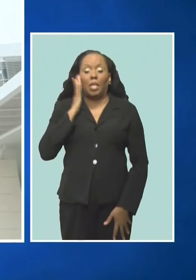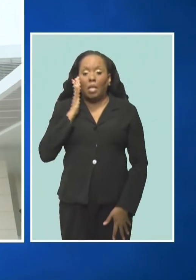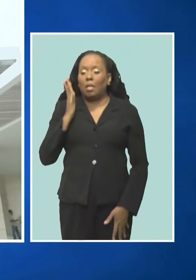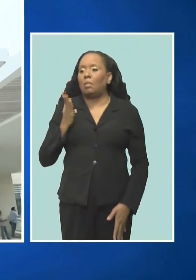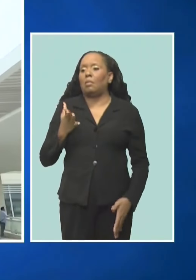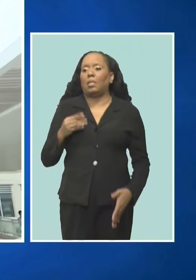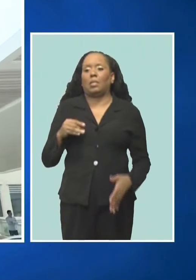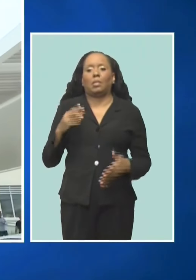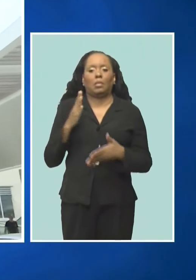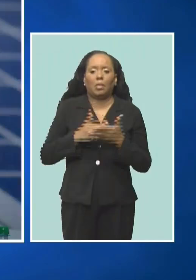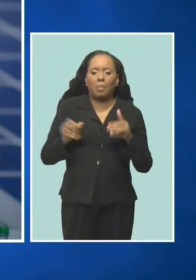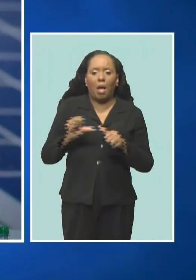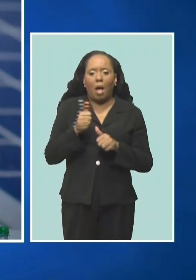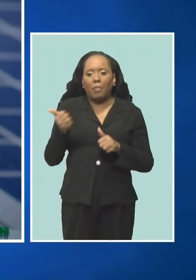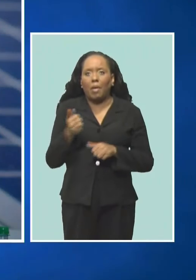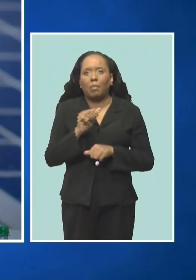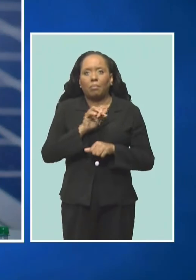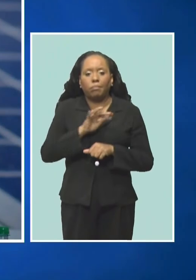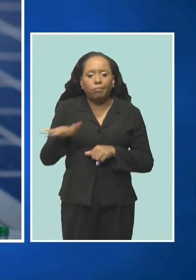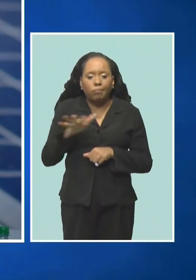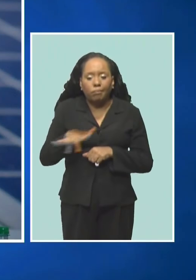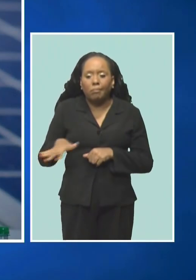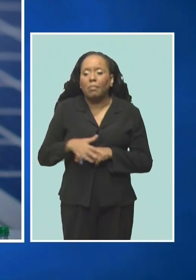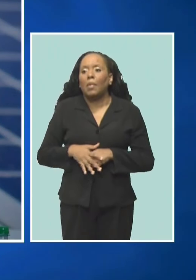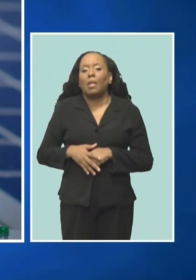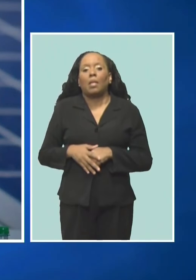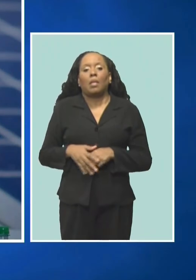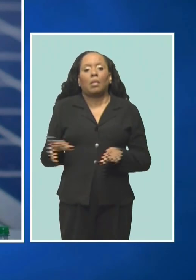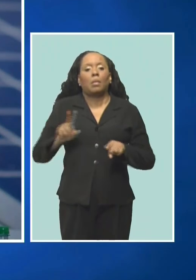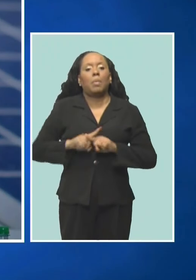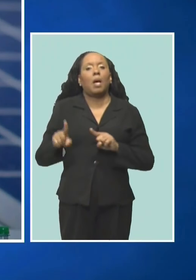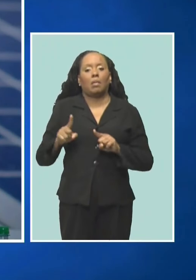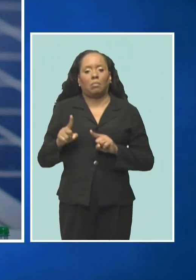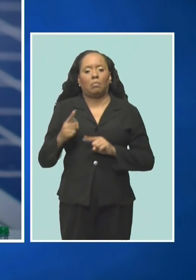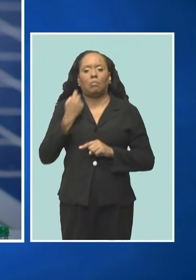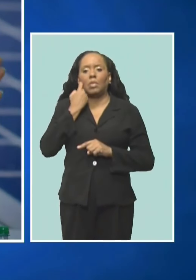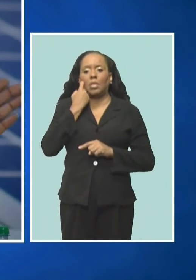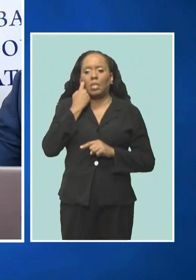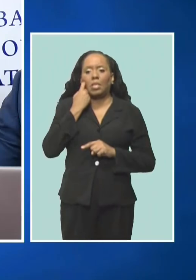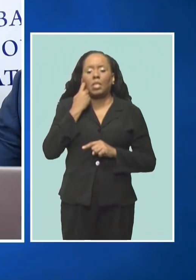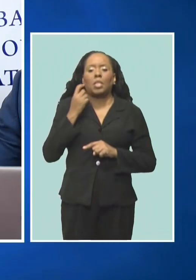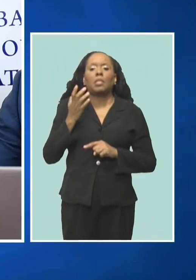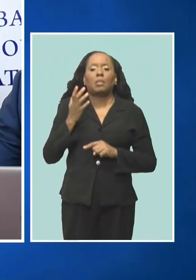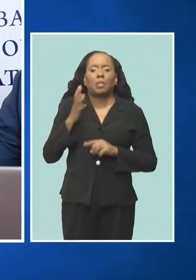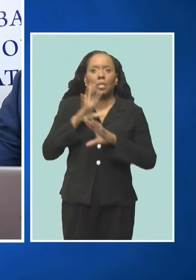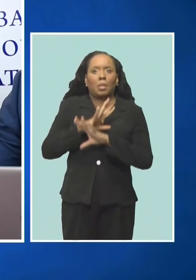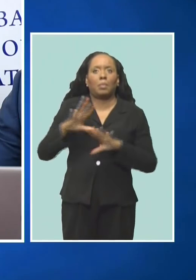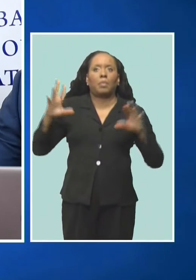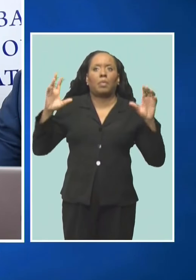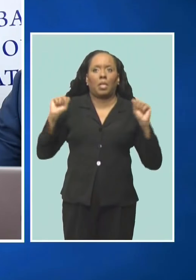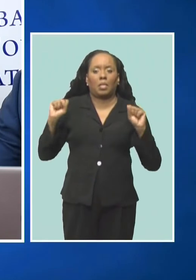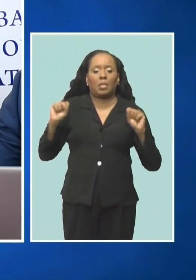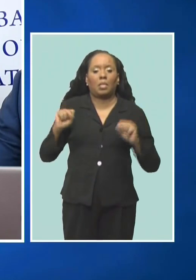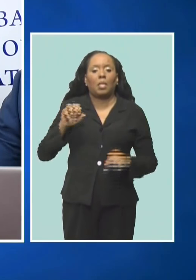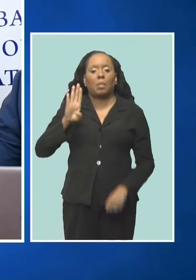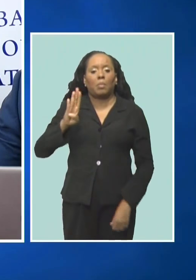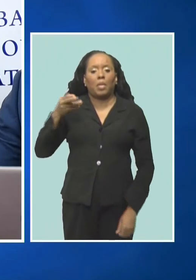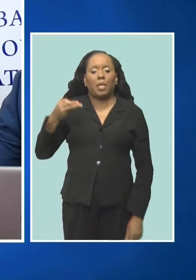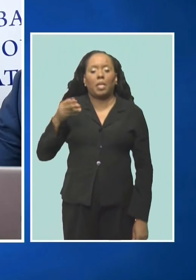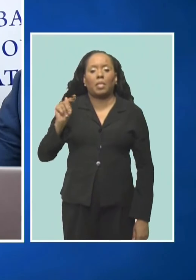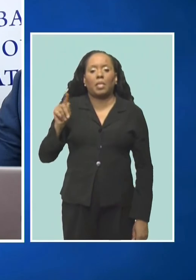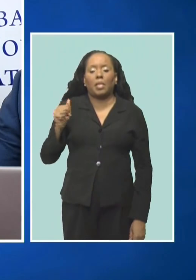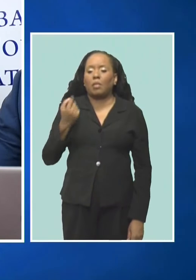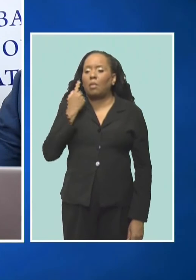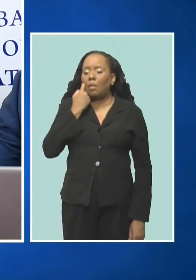BWU General Secretary Tony Moore says this contradicts recent statements made by the president of the Barbados Hotel and Tourism